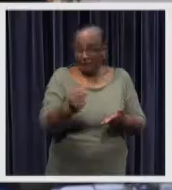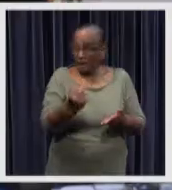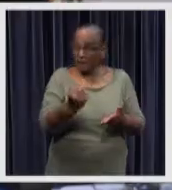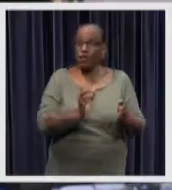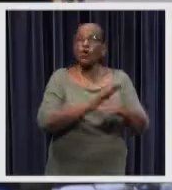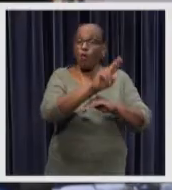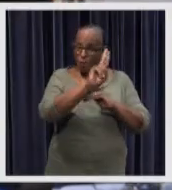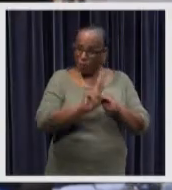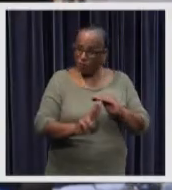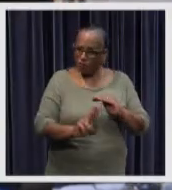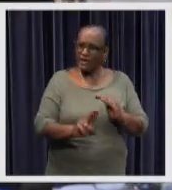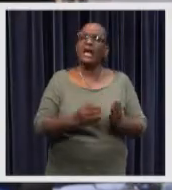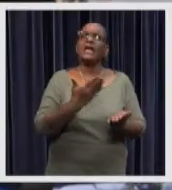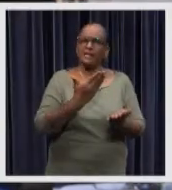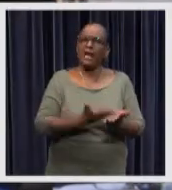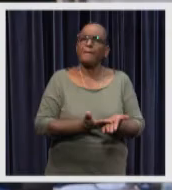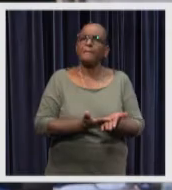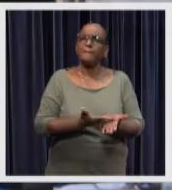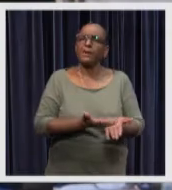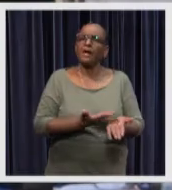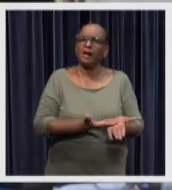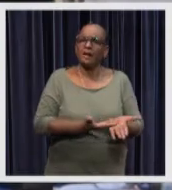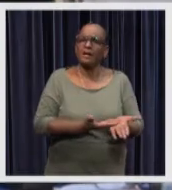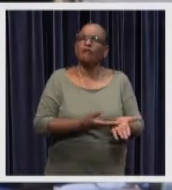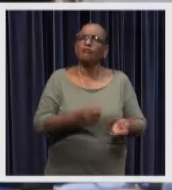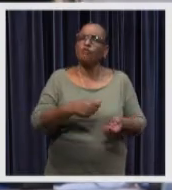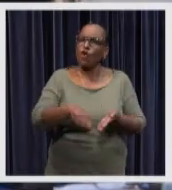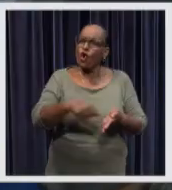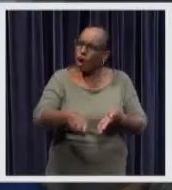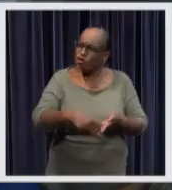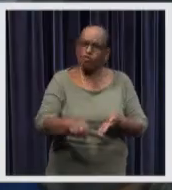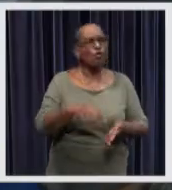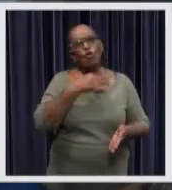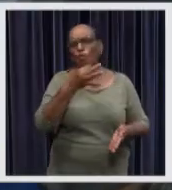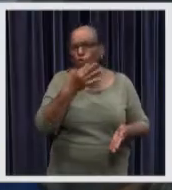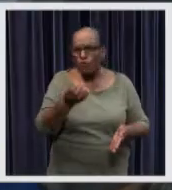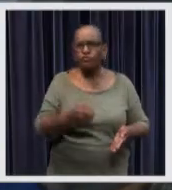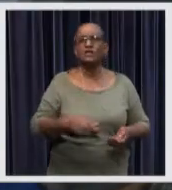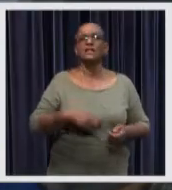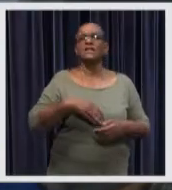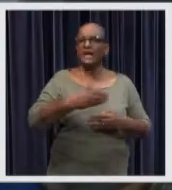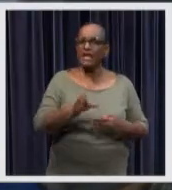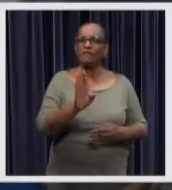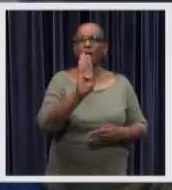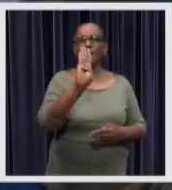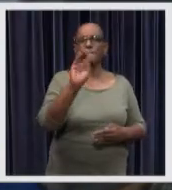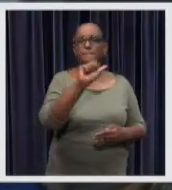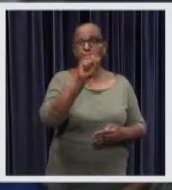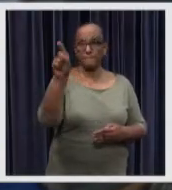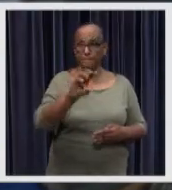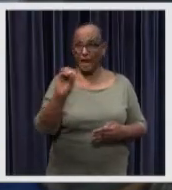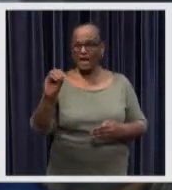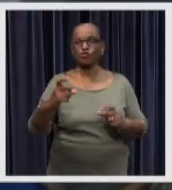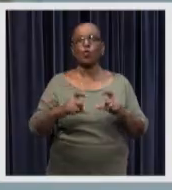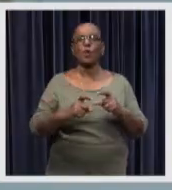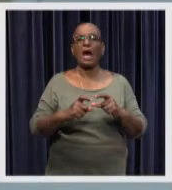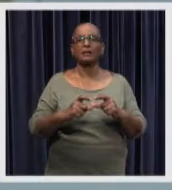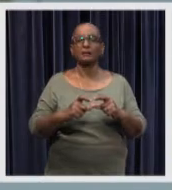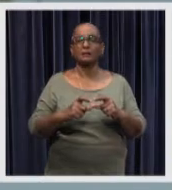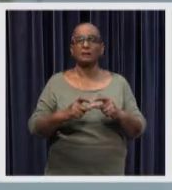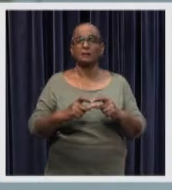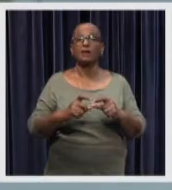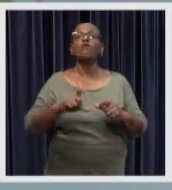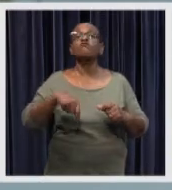the government guarantees to provide the so-called basal cards free of charge according